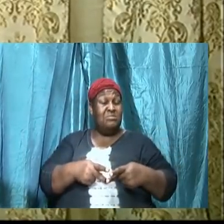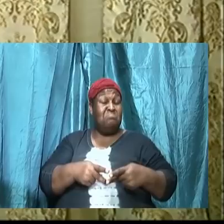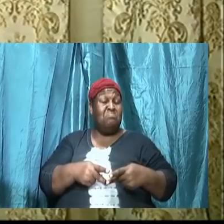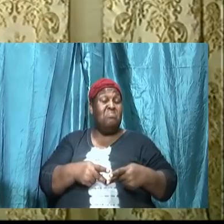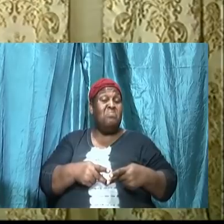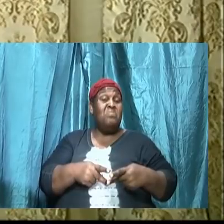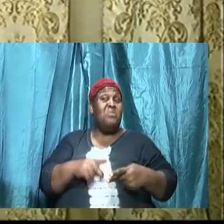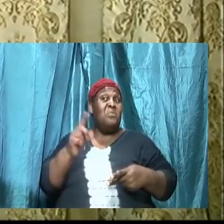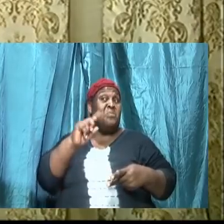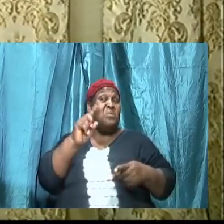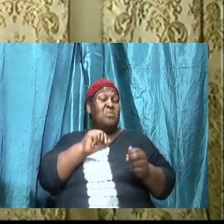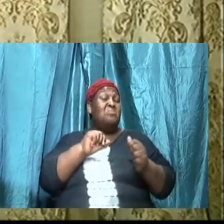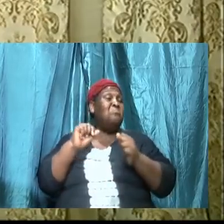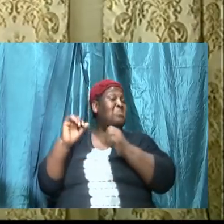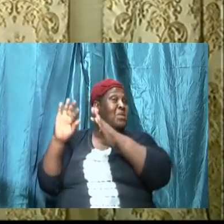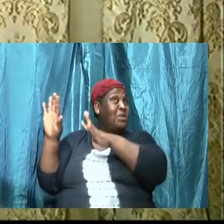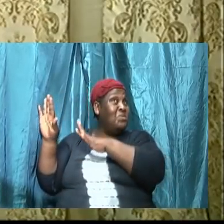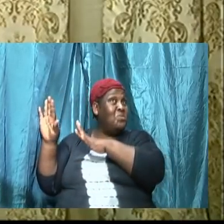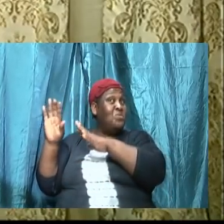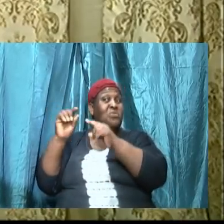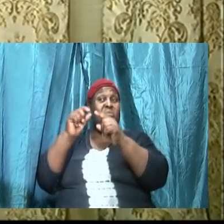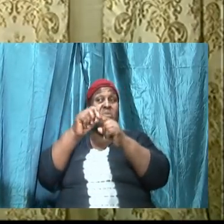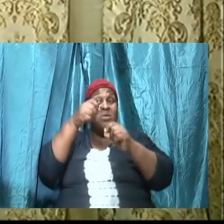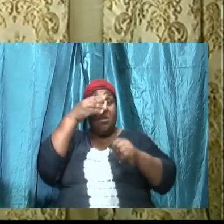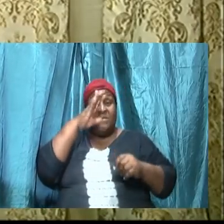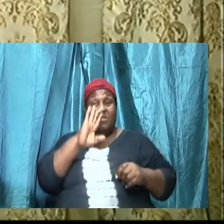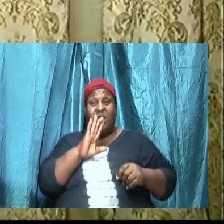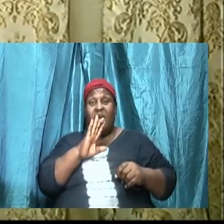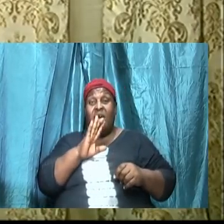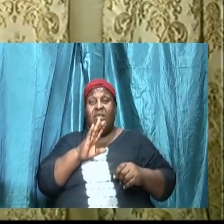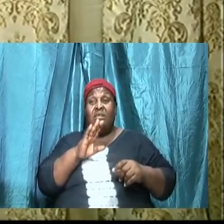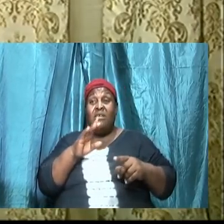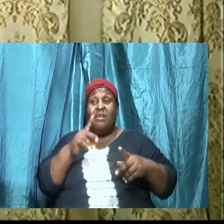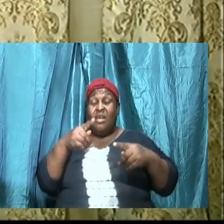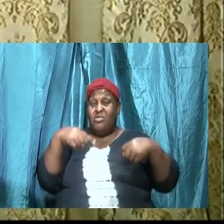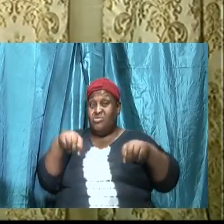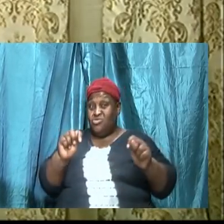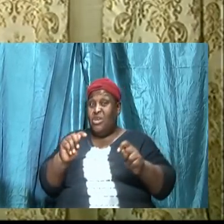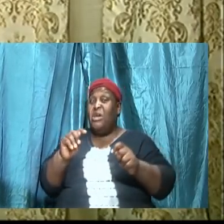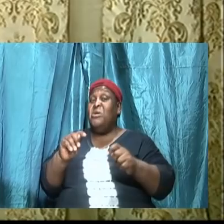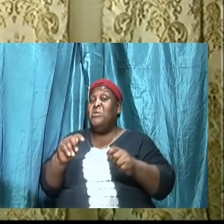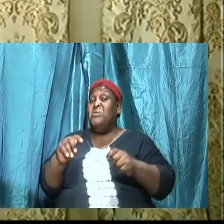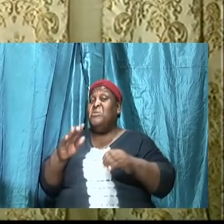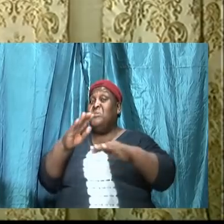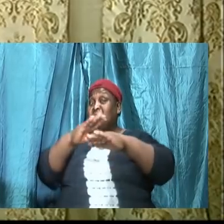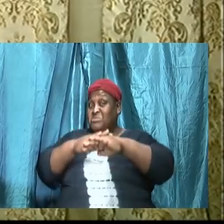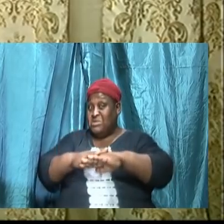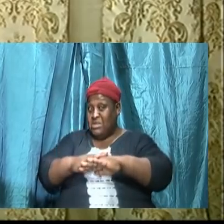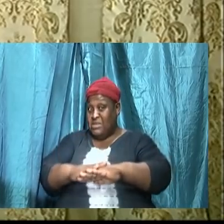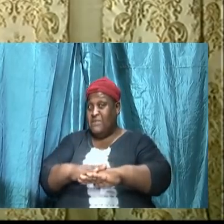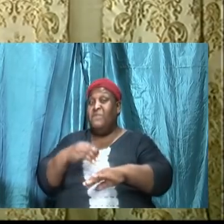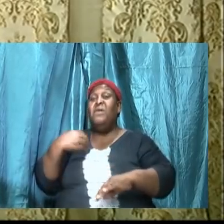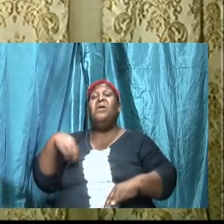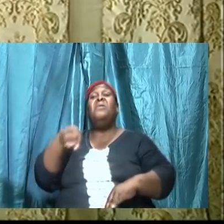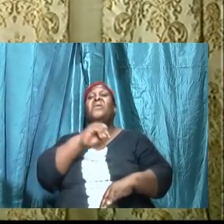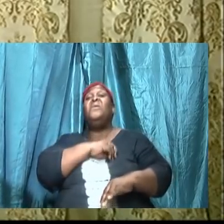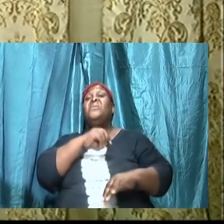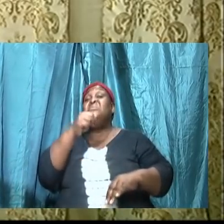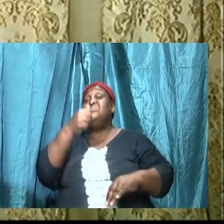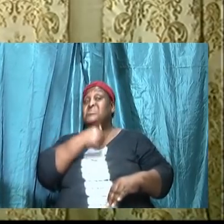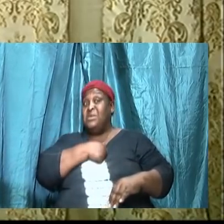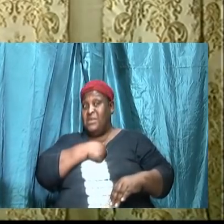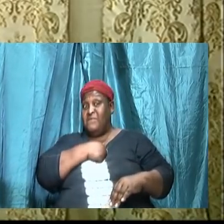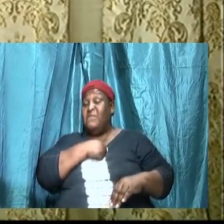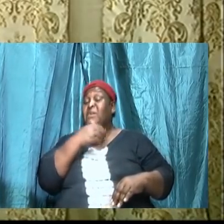words of Almighty God, where we try to circumvent the things that He has outlined to